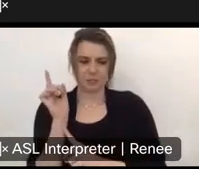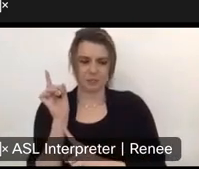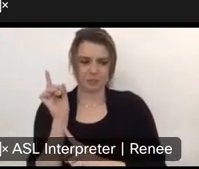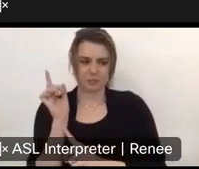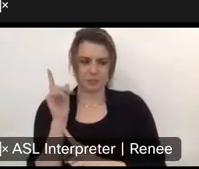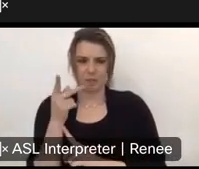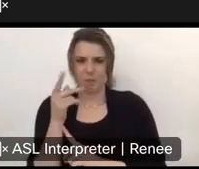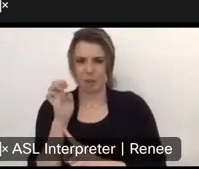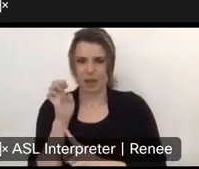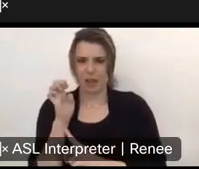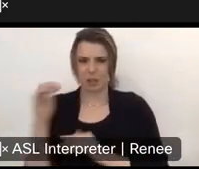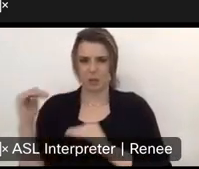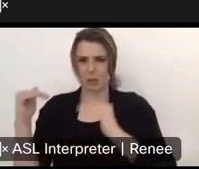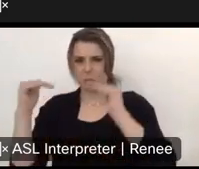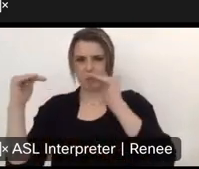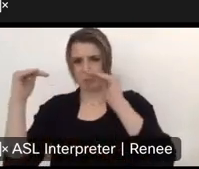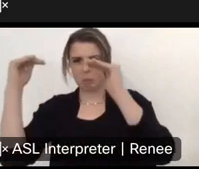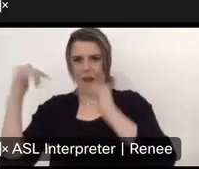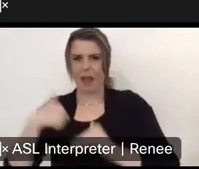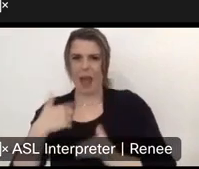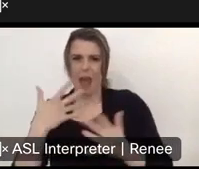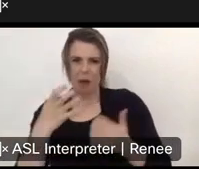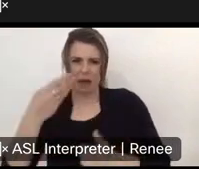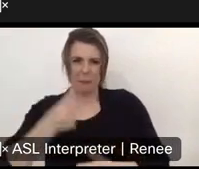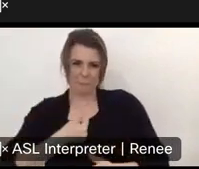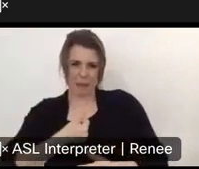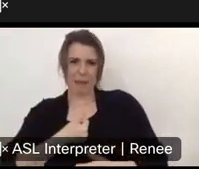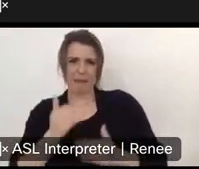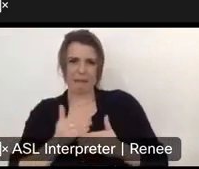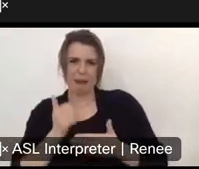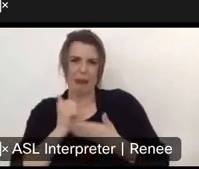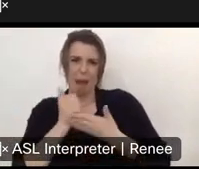other states. I don't know who they paid, but I'd like to get paid to help next time.